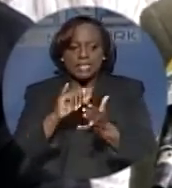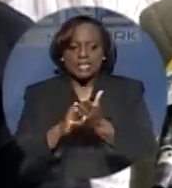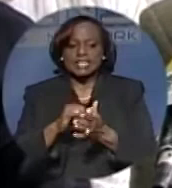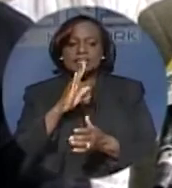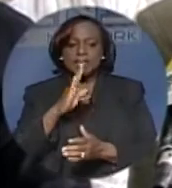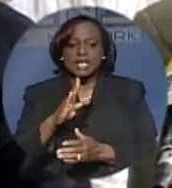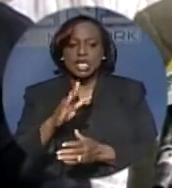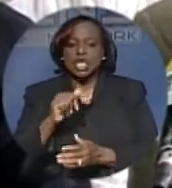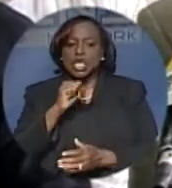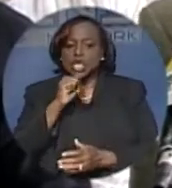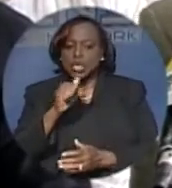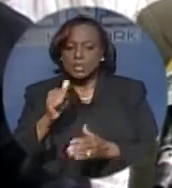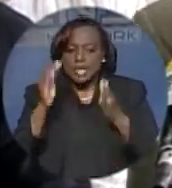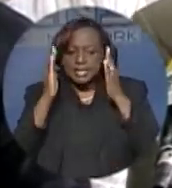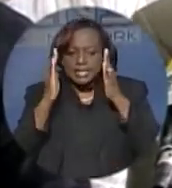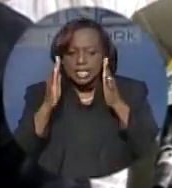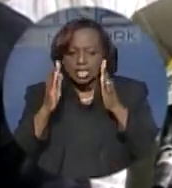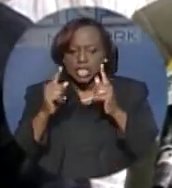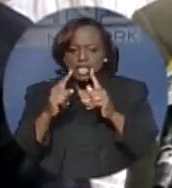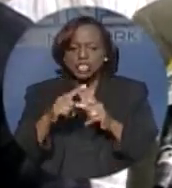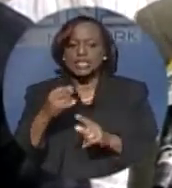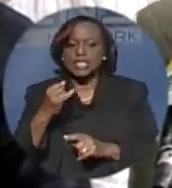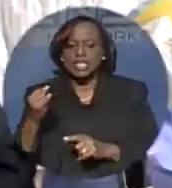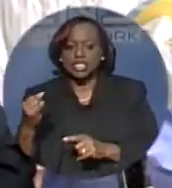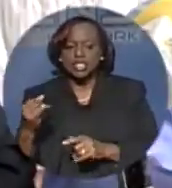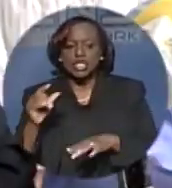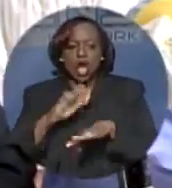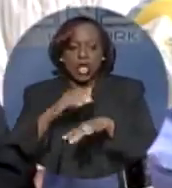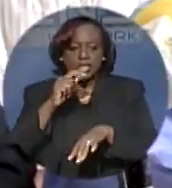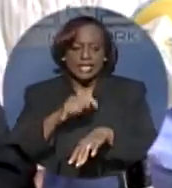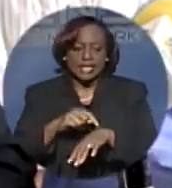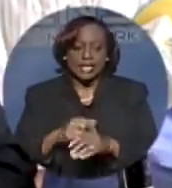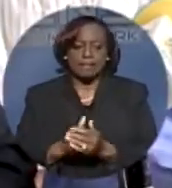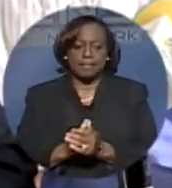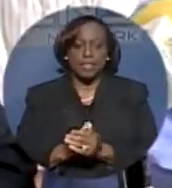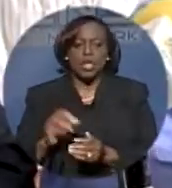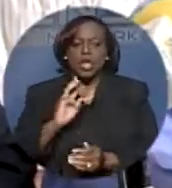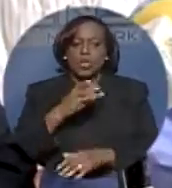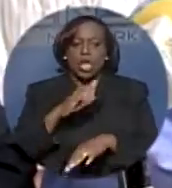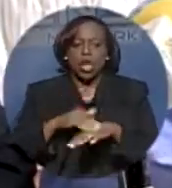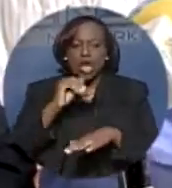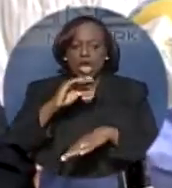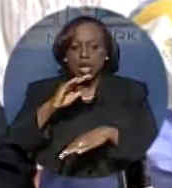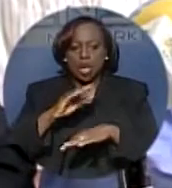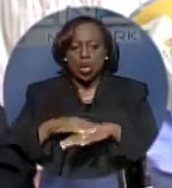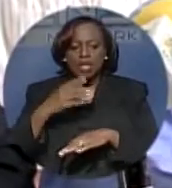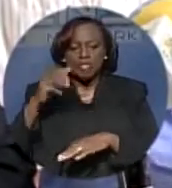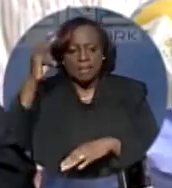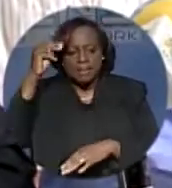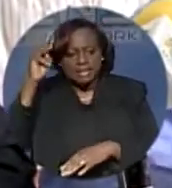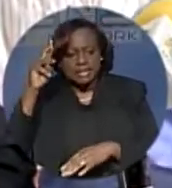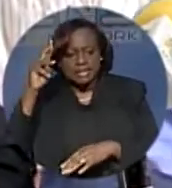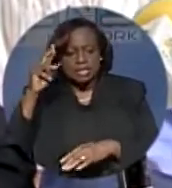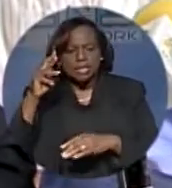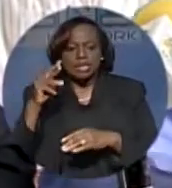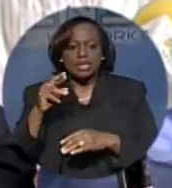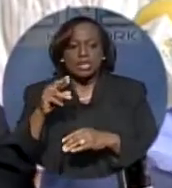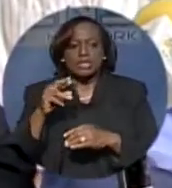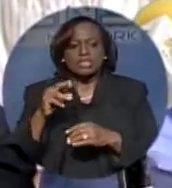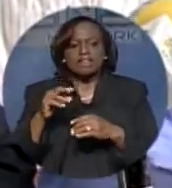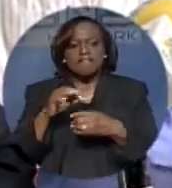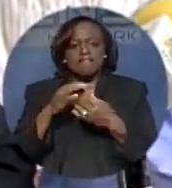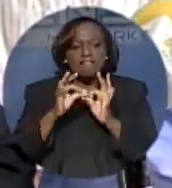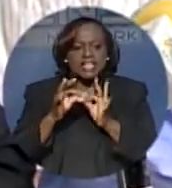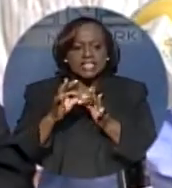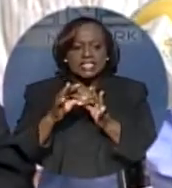attention to these issues in a more timely manner. We are calling on the Minister to try and make these matters as smoothly as possible, man. There's just